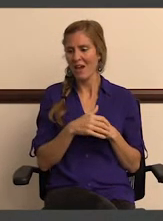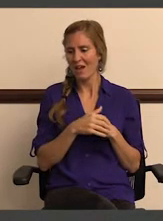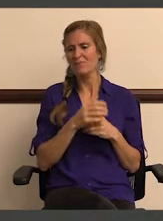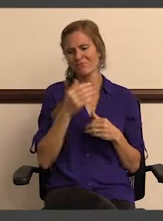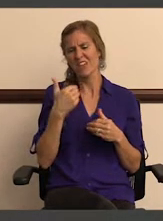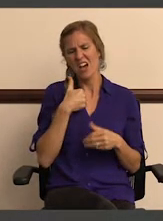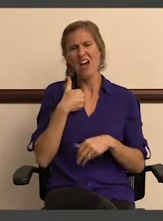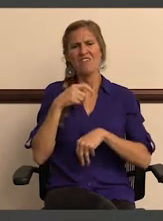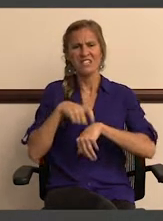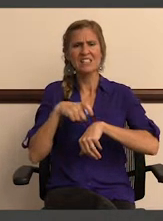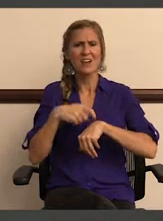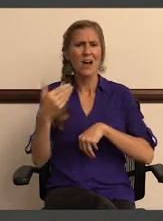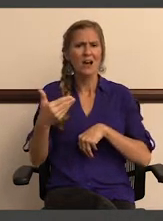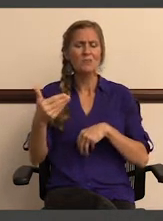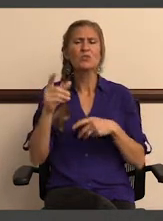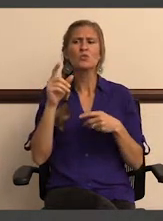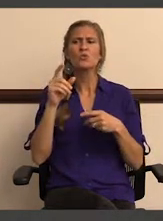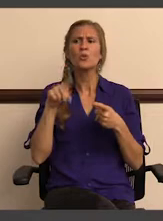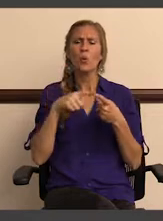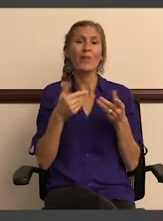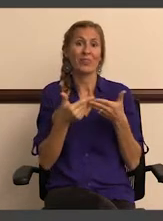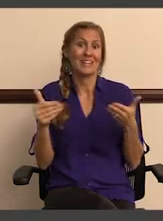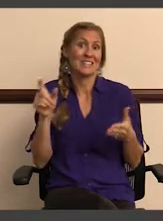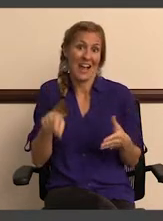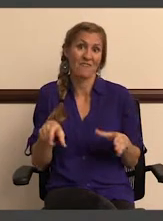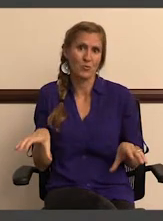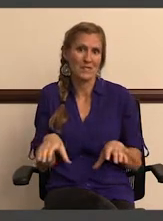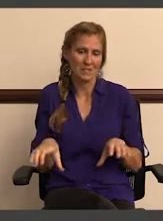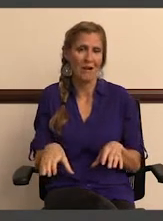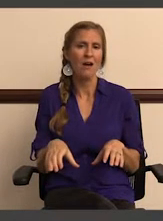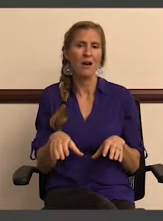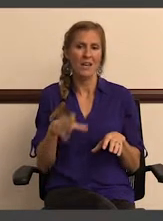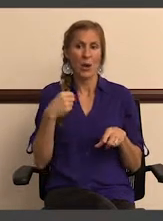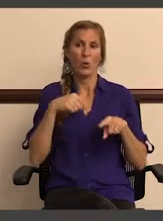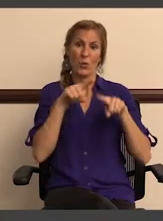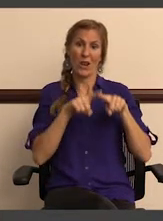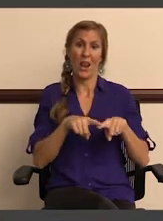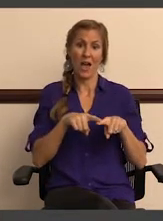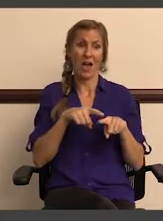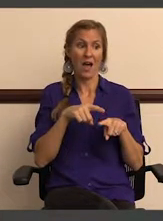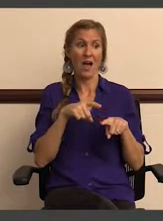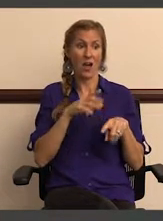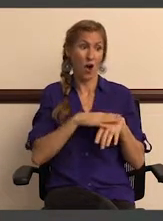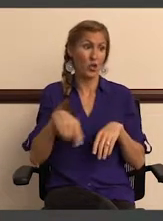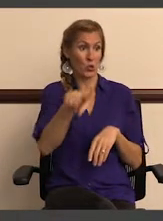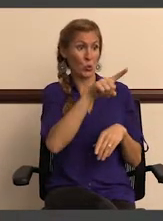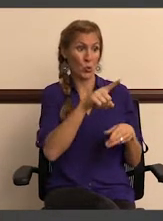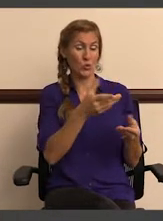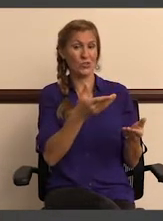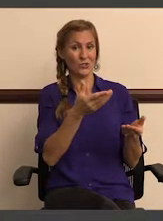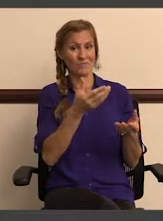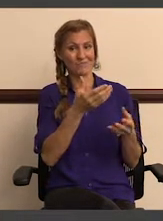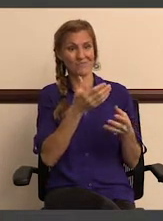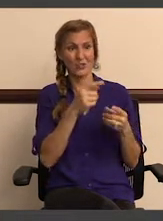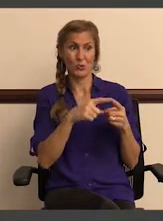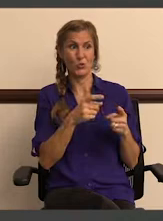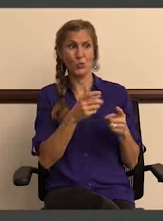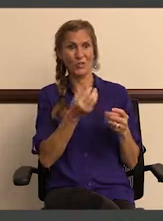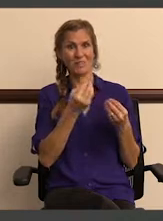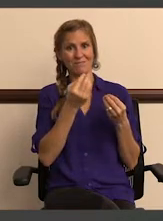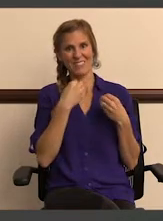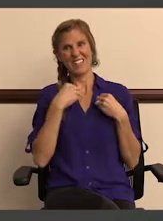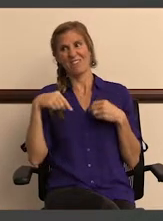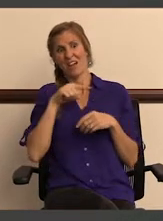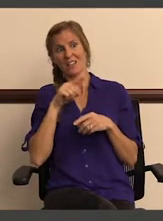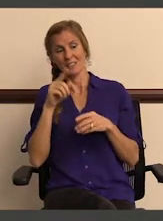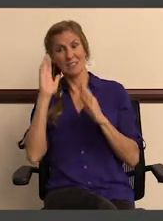you know, there are times when things need to get done and we rely on you to bring that to our attention. So we do